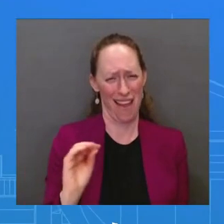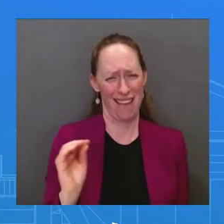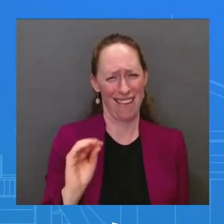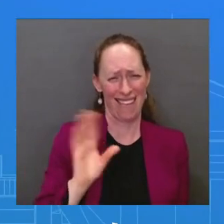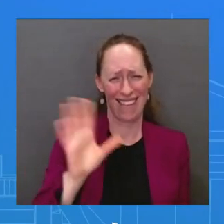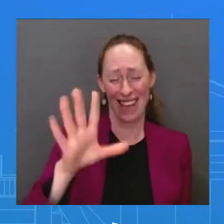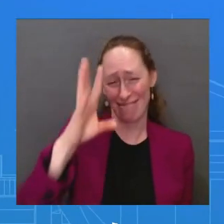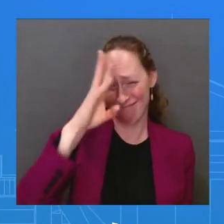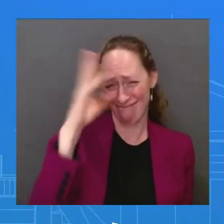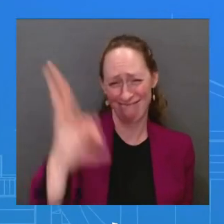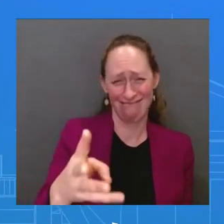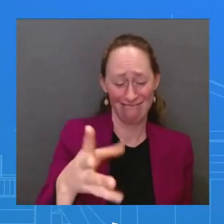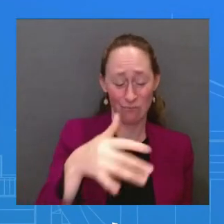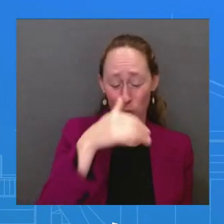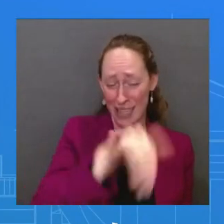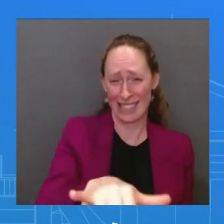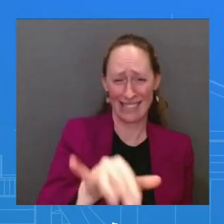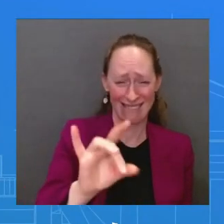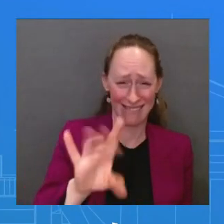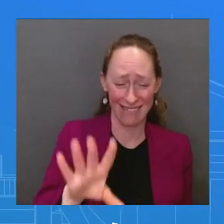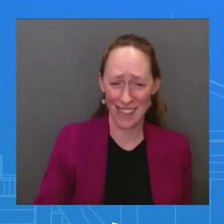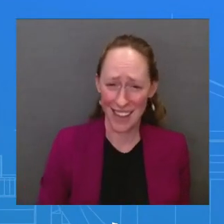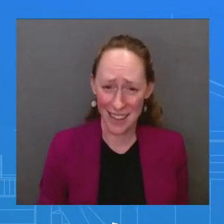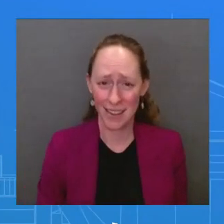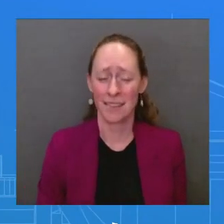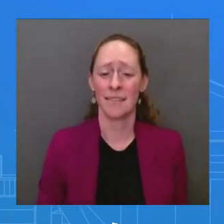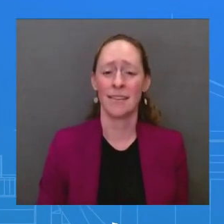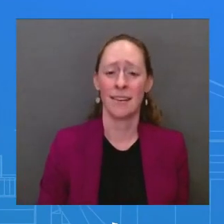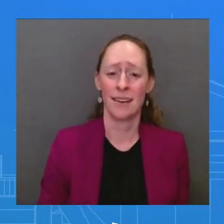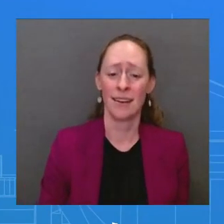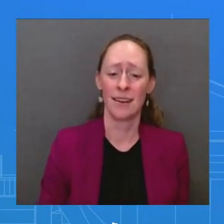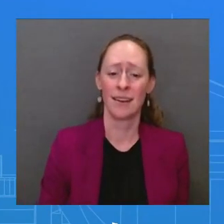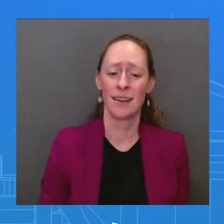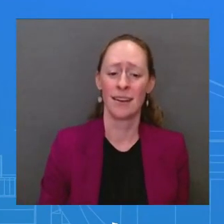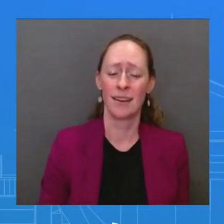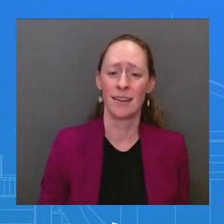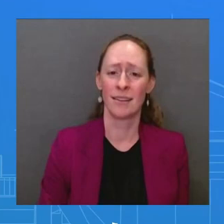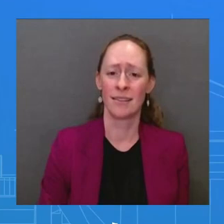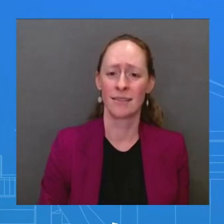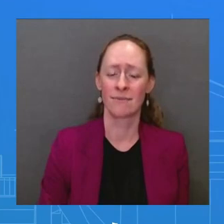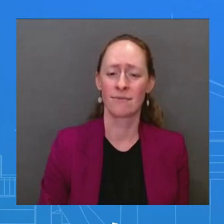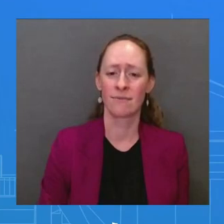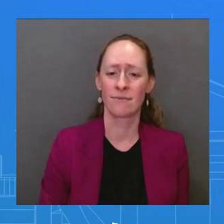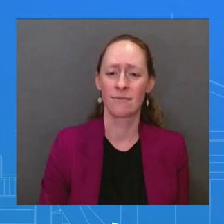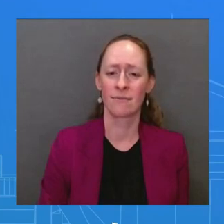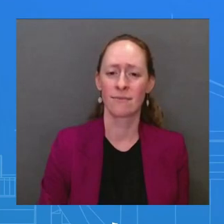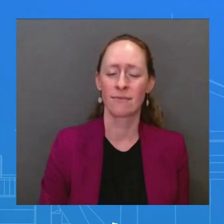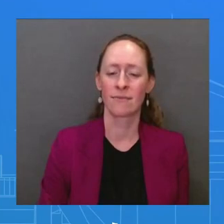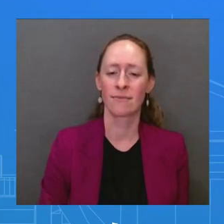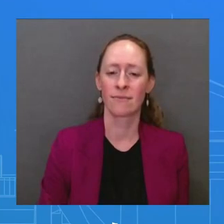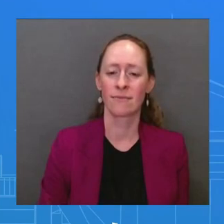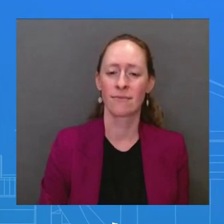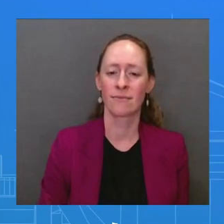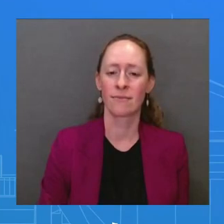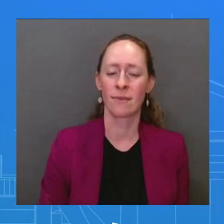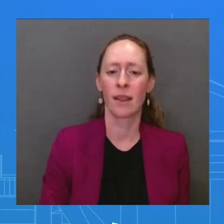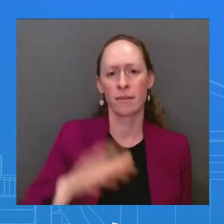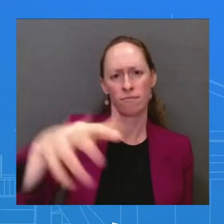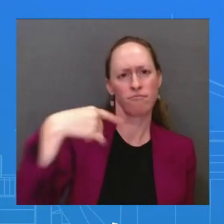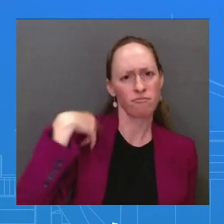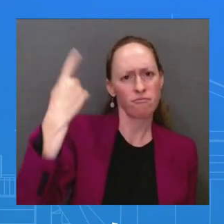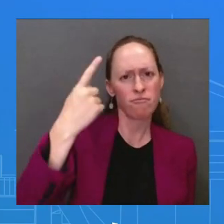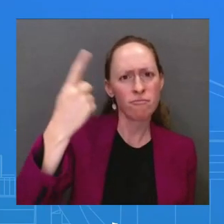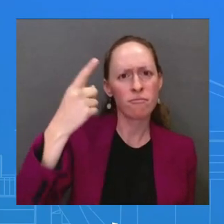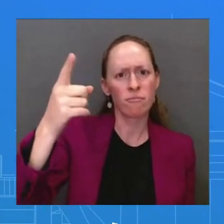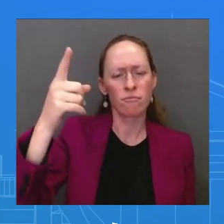what sounded like a call for regime change and rush to the President, quote, rather than owning his failure, defumed to friends about how he was treated